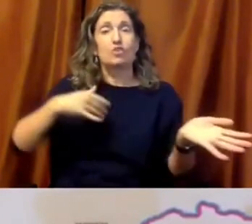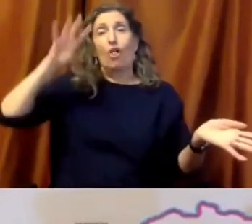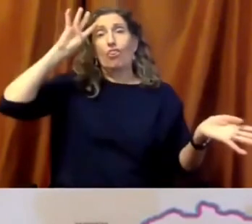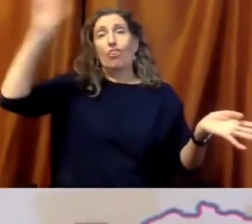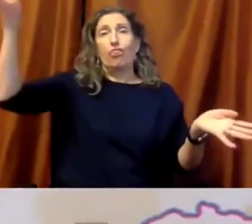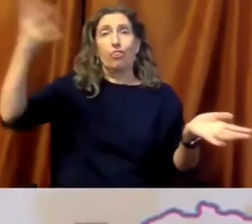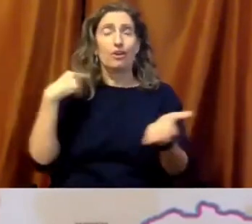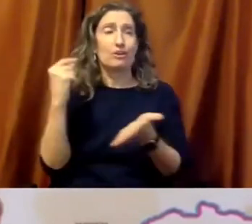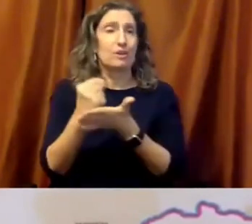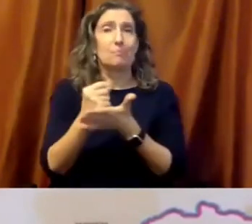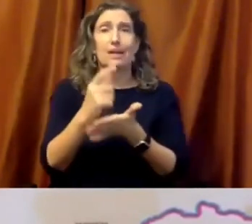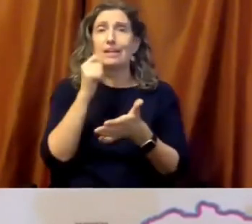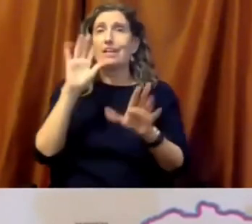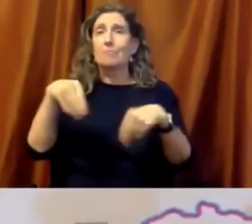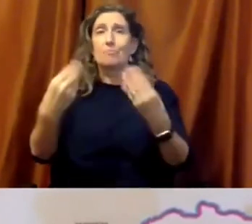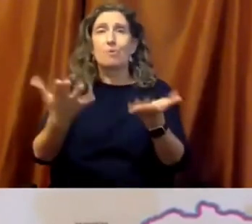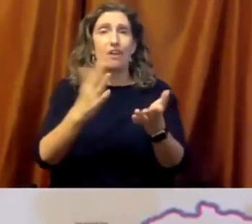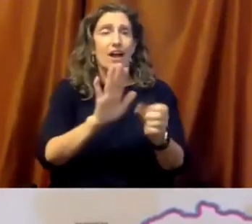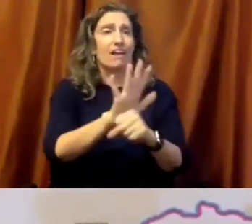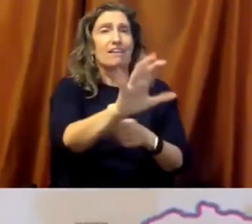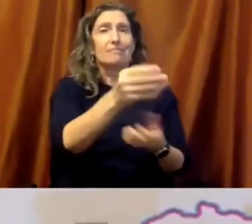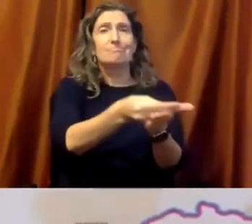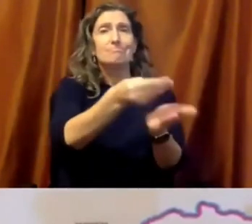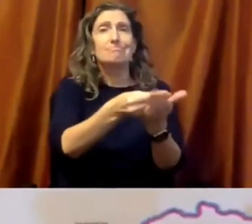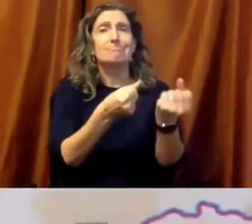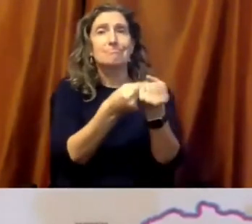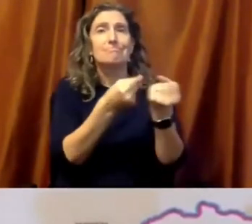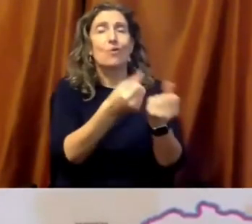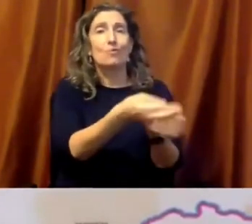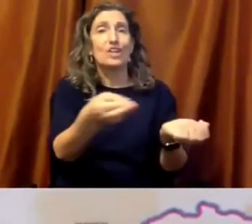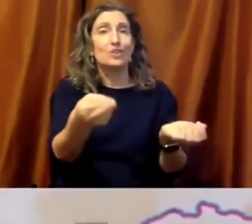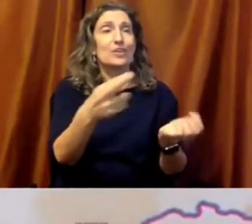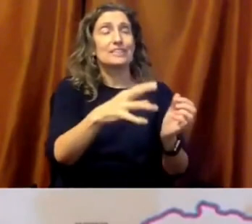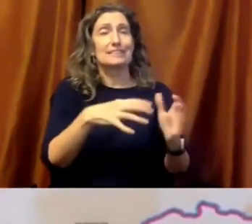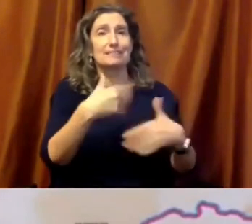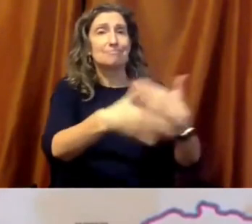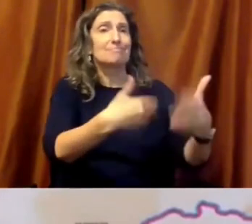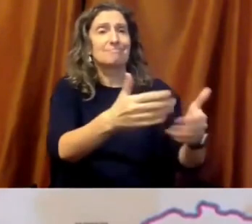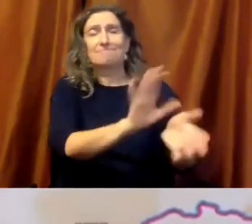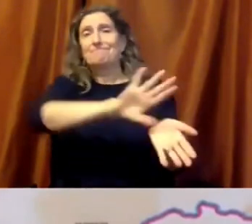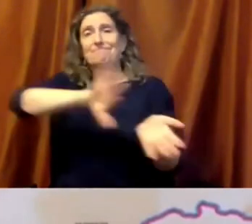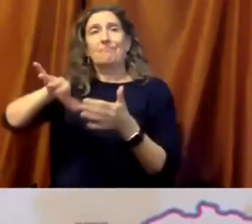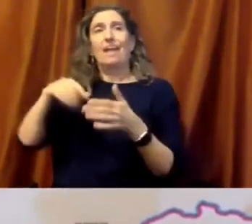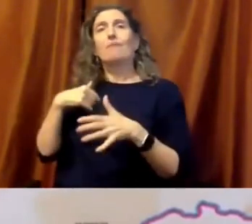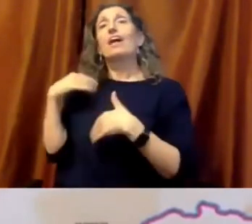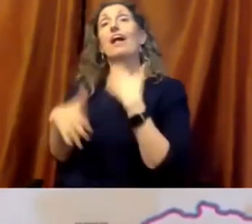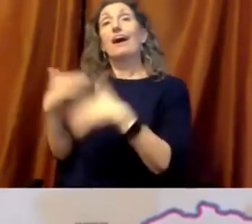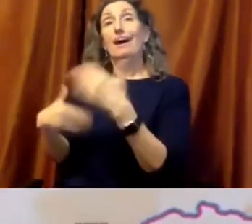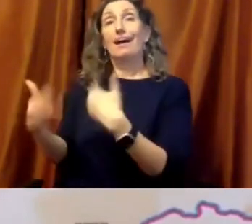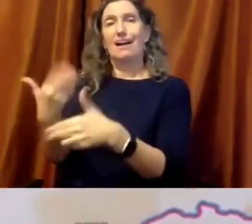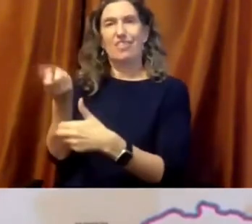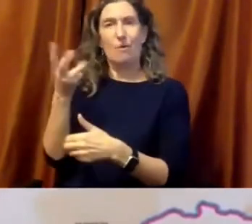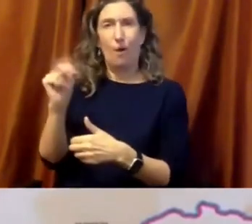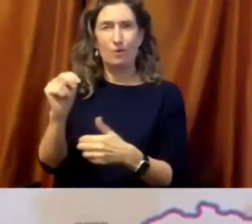their political movements against both medical facts and the media that report them. By contrast, countries that have